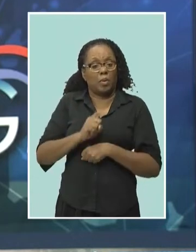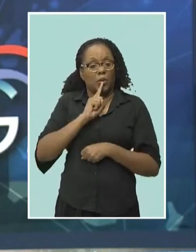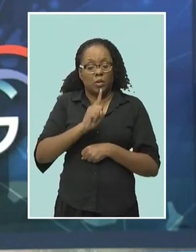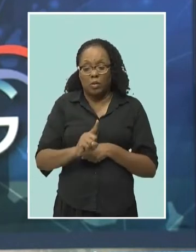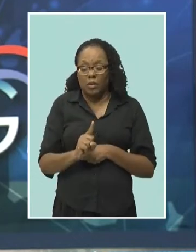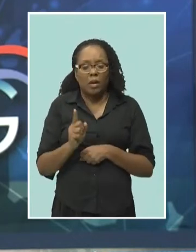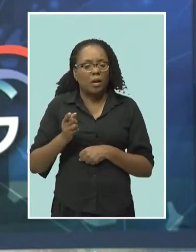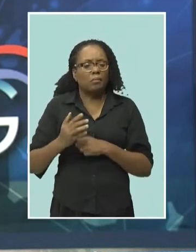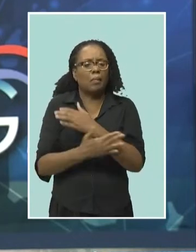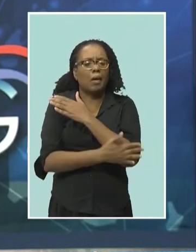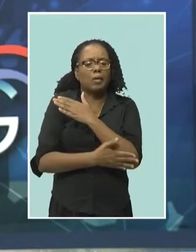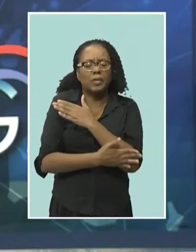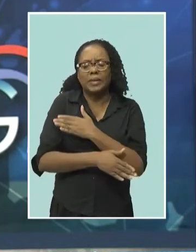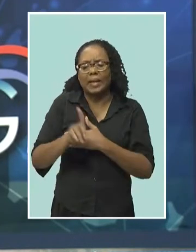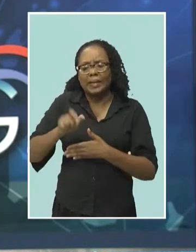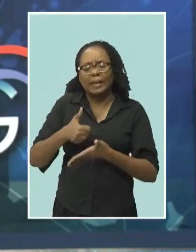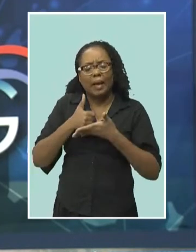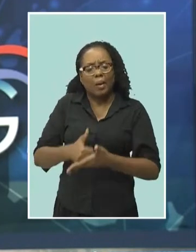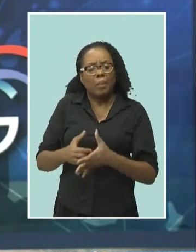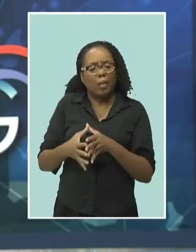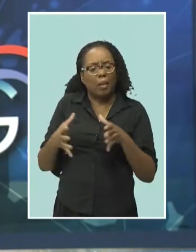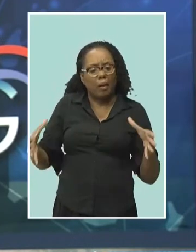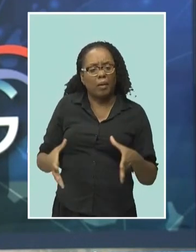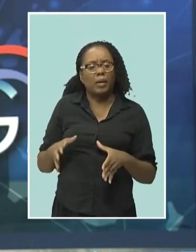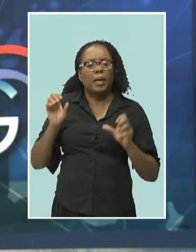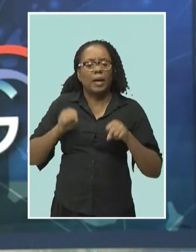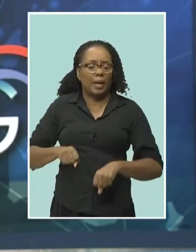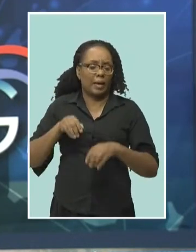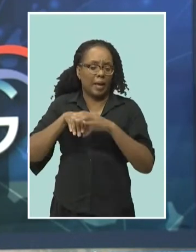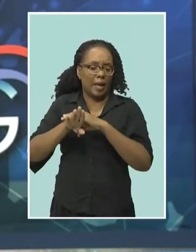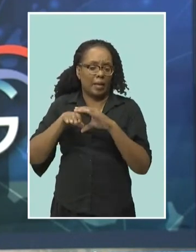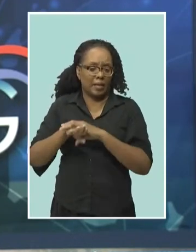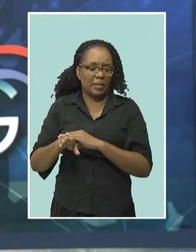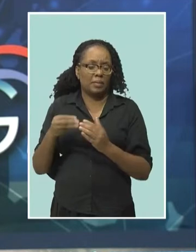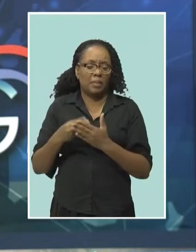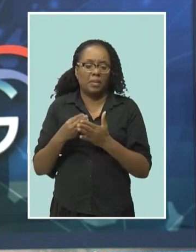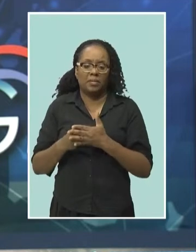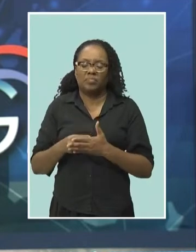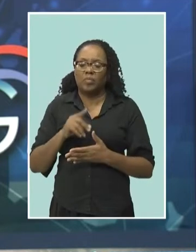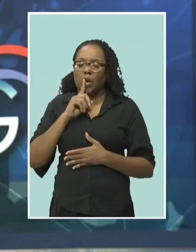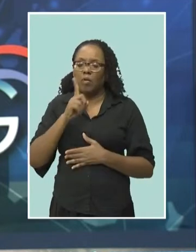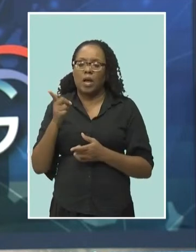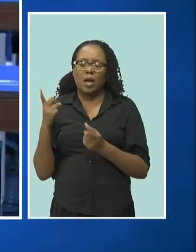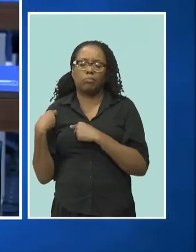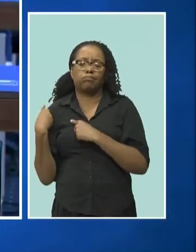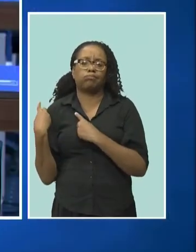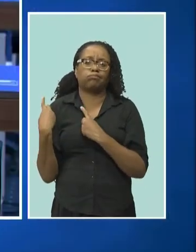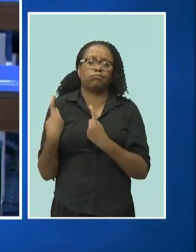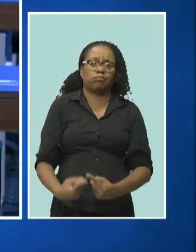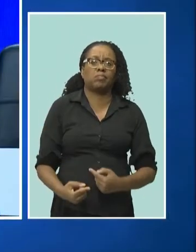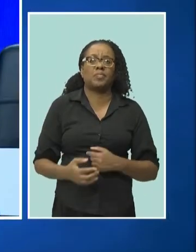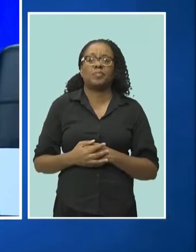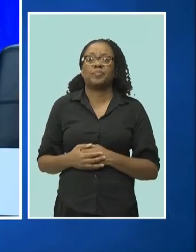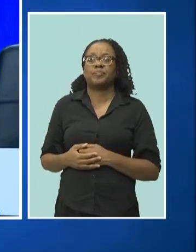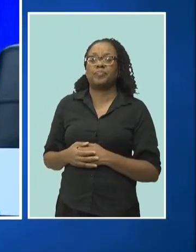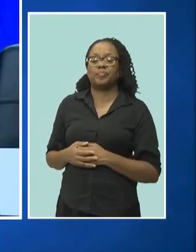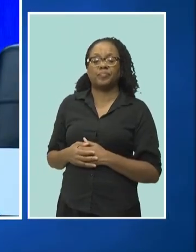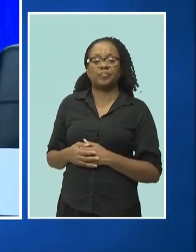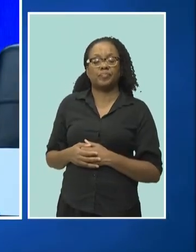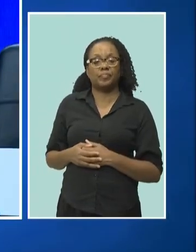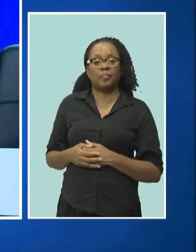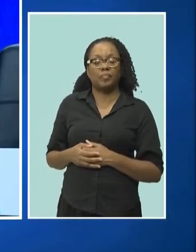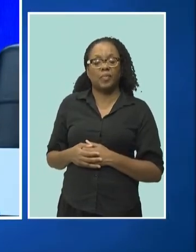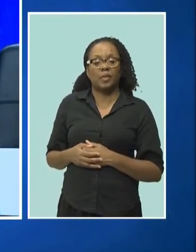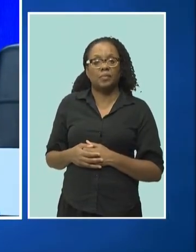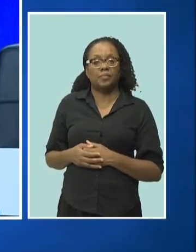change. Speaking at the wrap of the conference, Ambassador Thompson says the journey has been a long one. When we came here, there